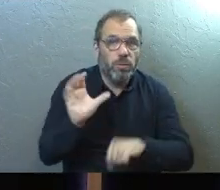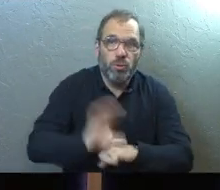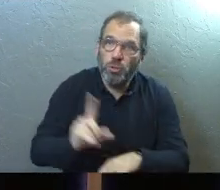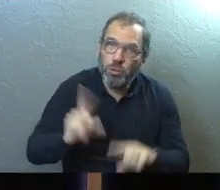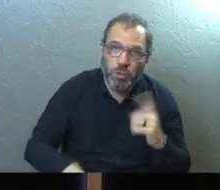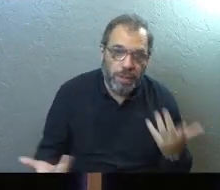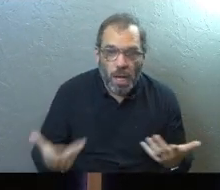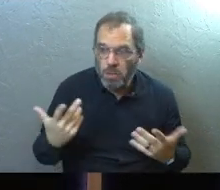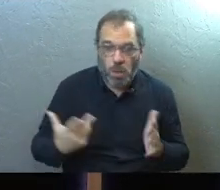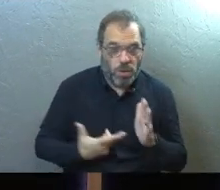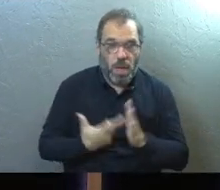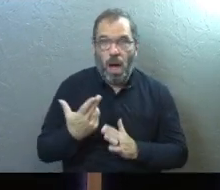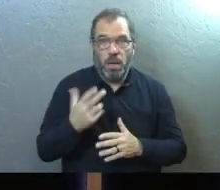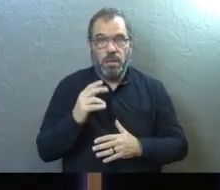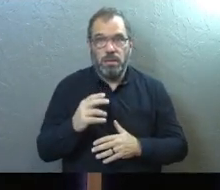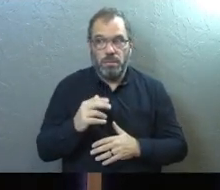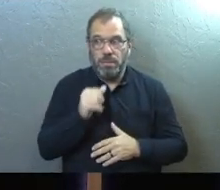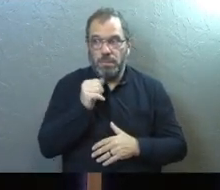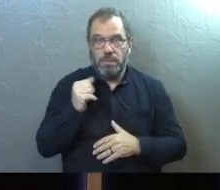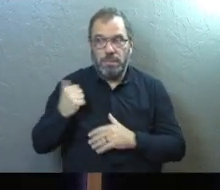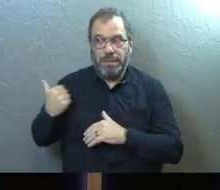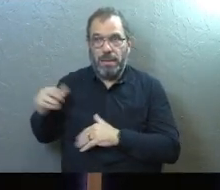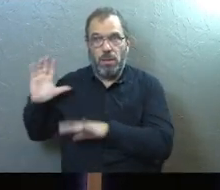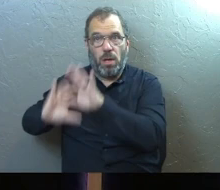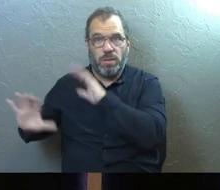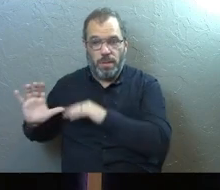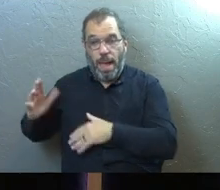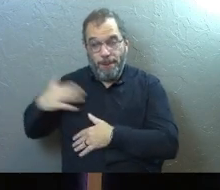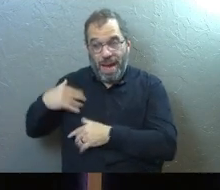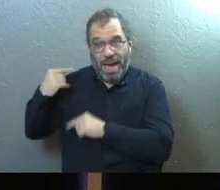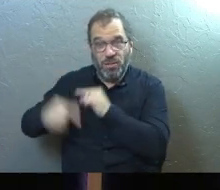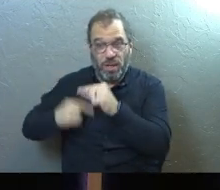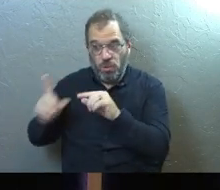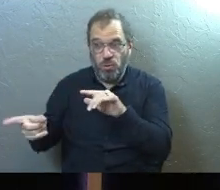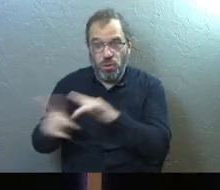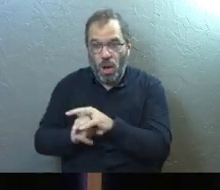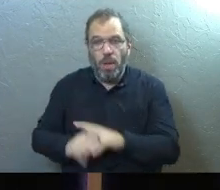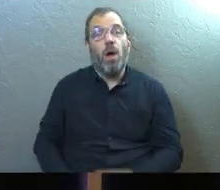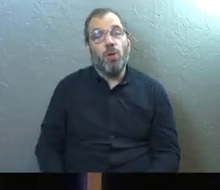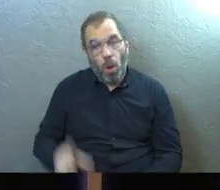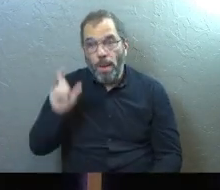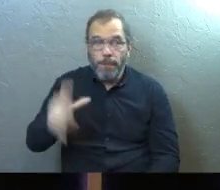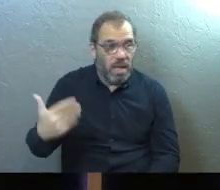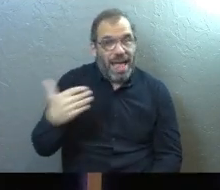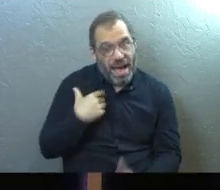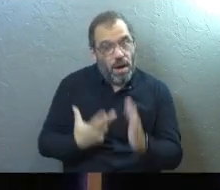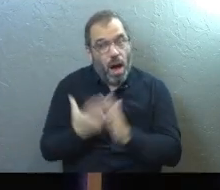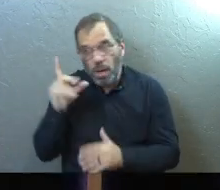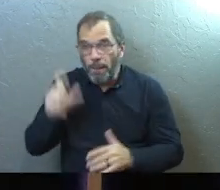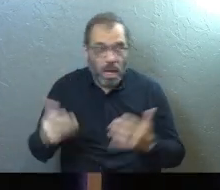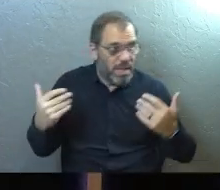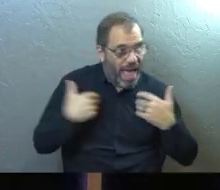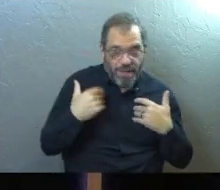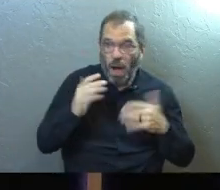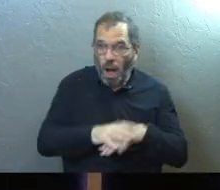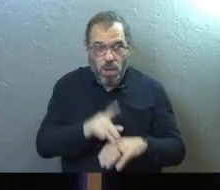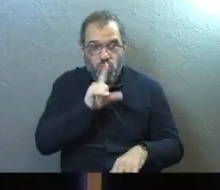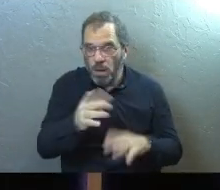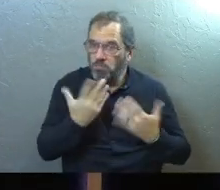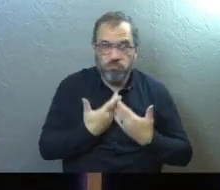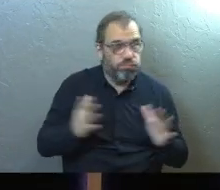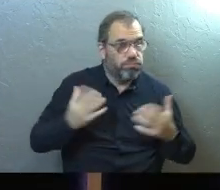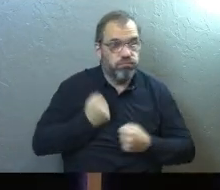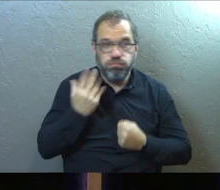it in church. So the honesty wasn't there. I think my generation came along and said, no, we've got to have honesty and we've got to have authenticity.